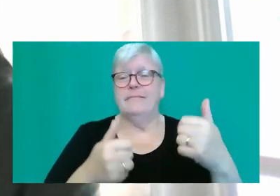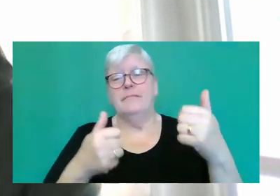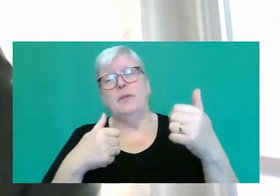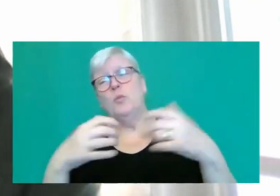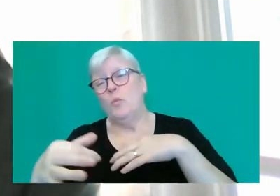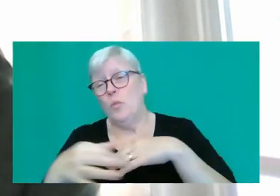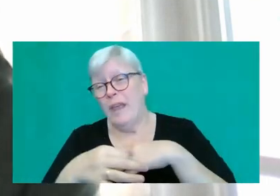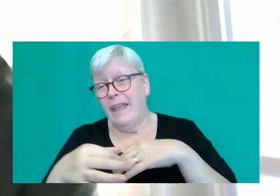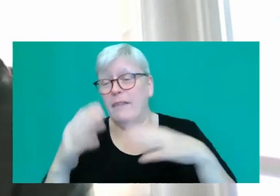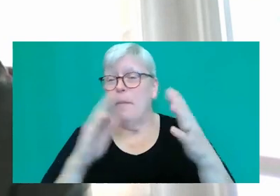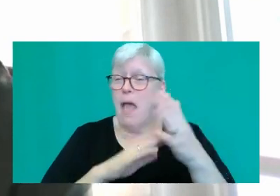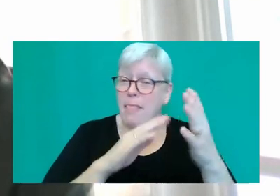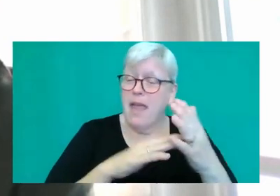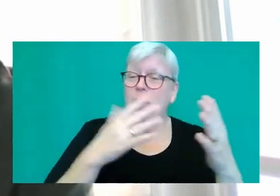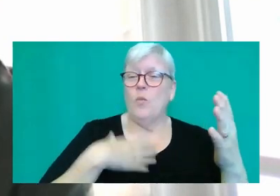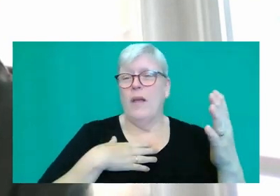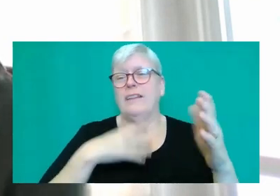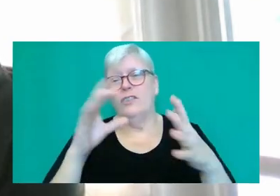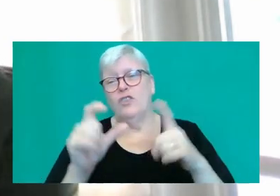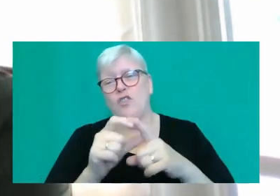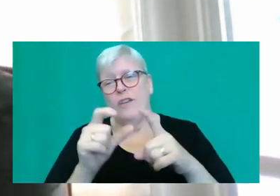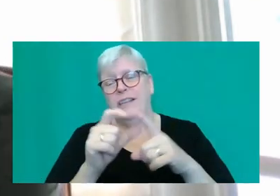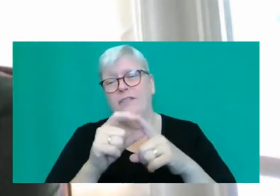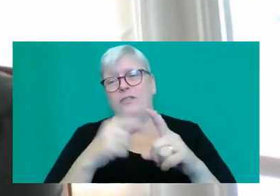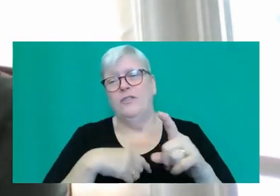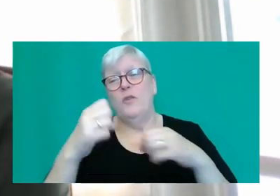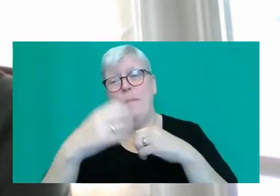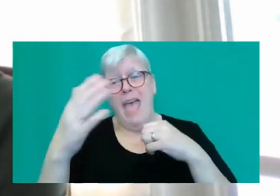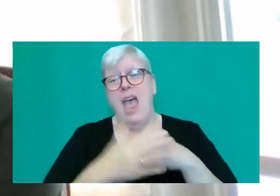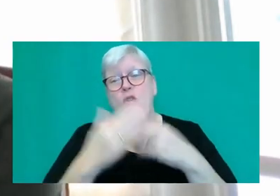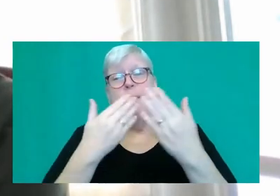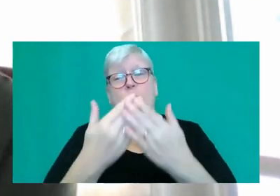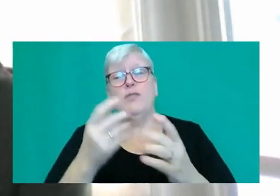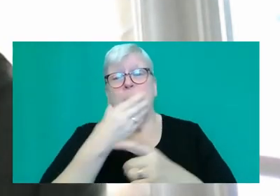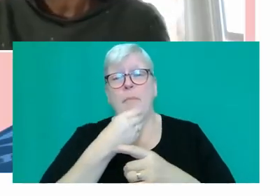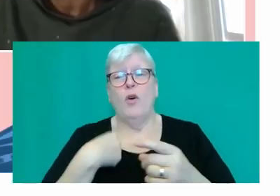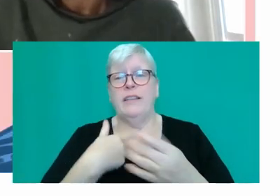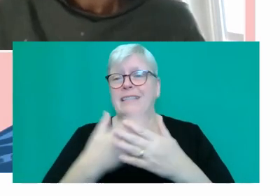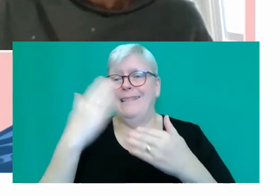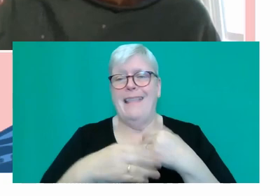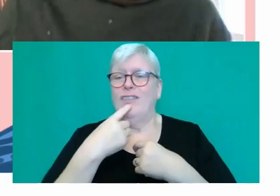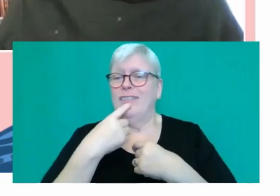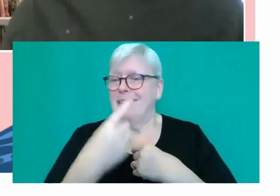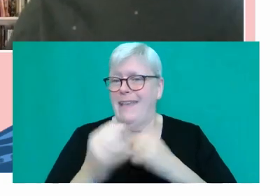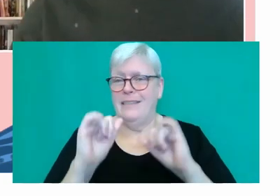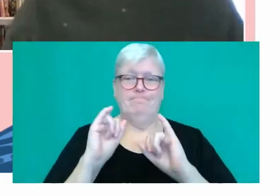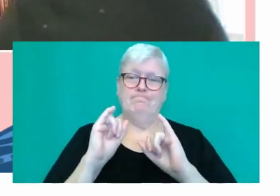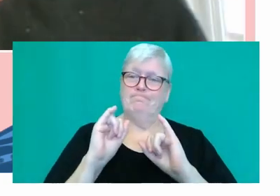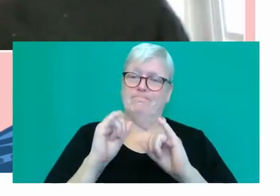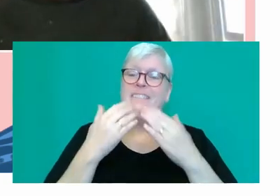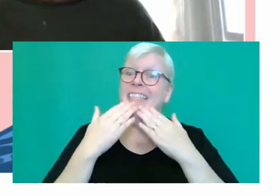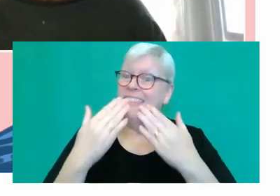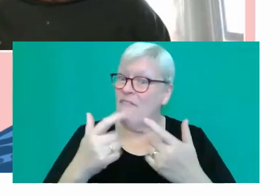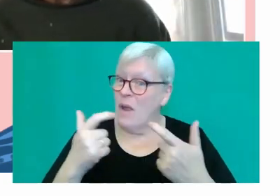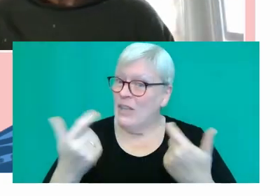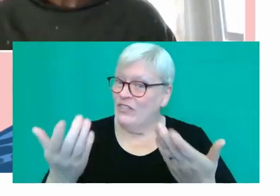Muslim boy, it was an opinion she kept to herself. Thank you very much for